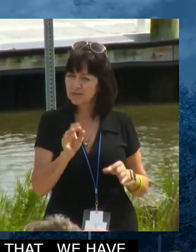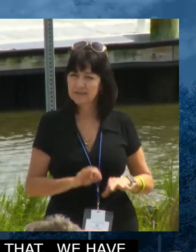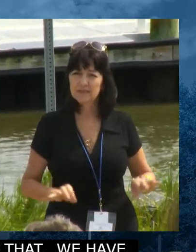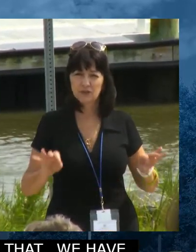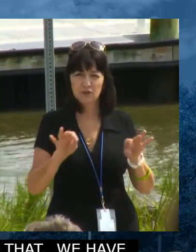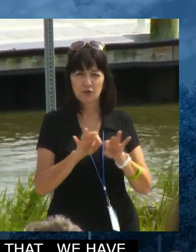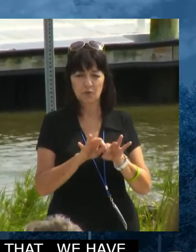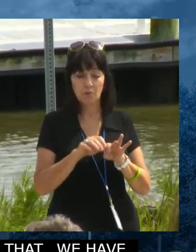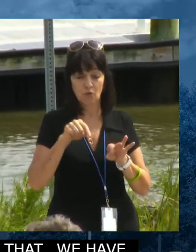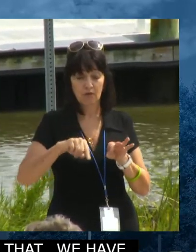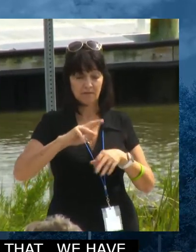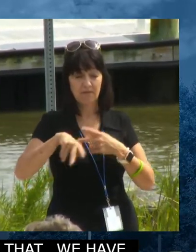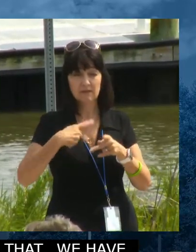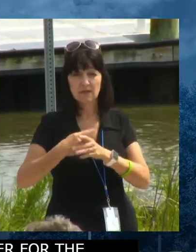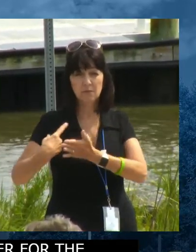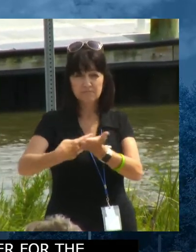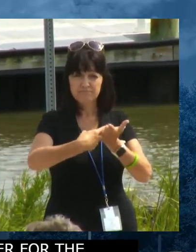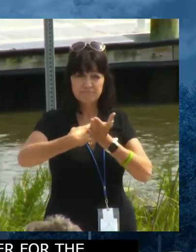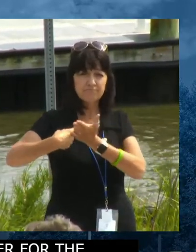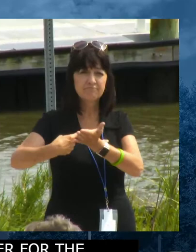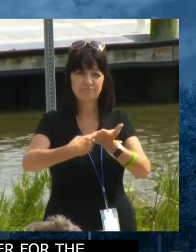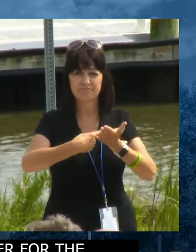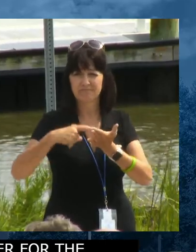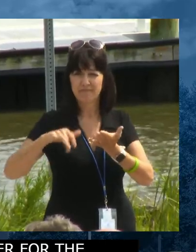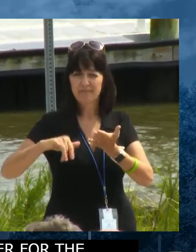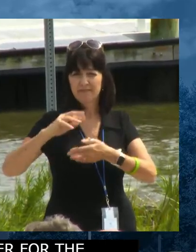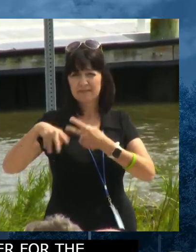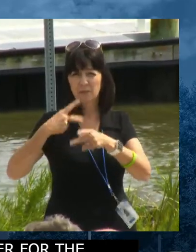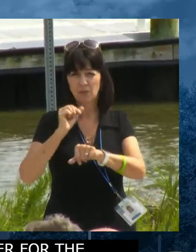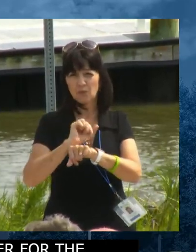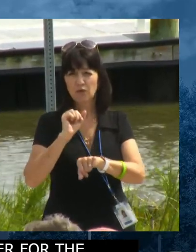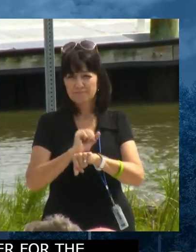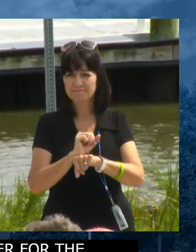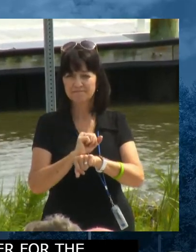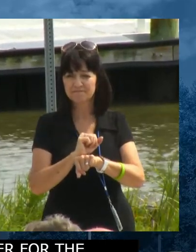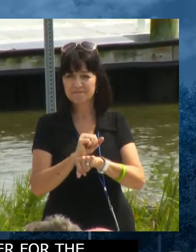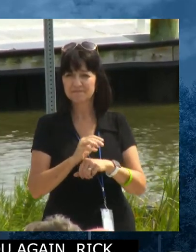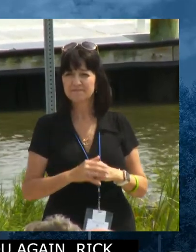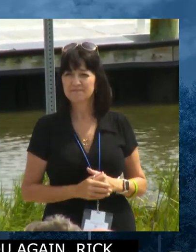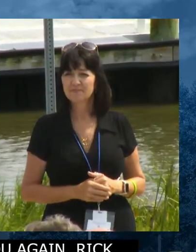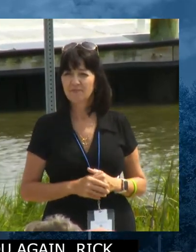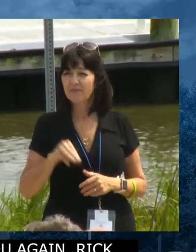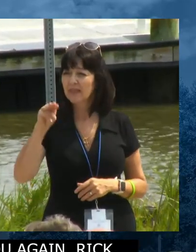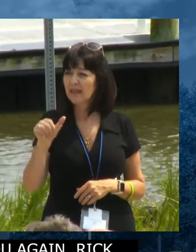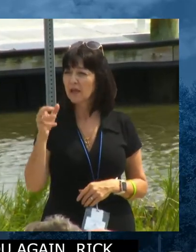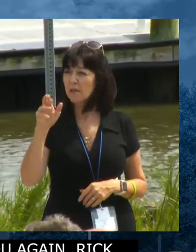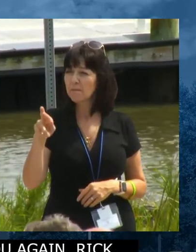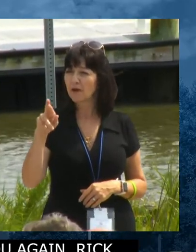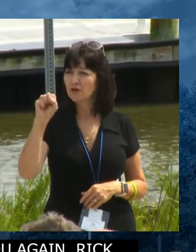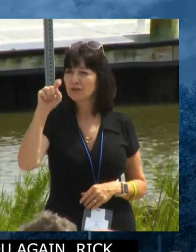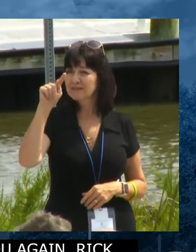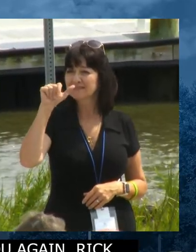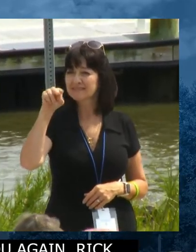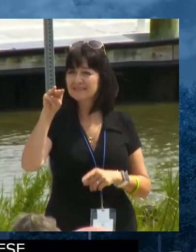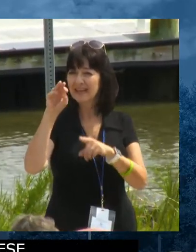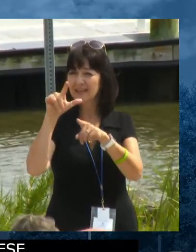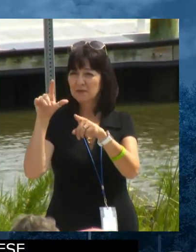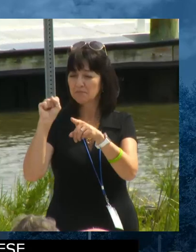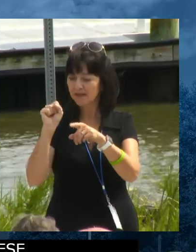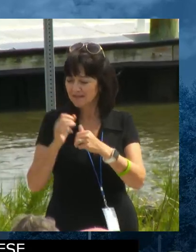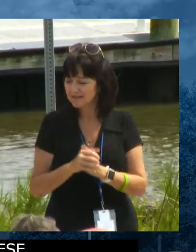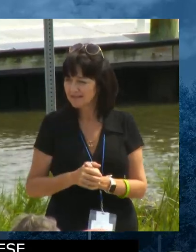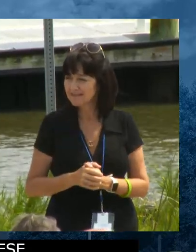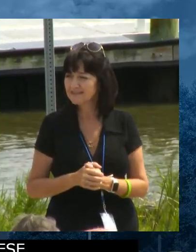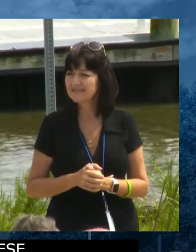all of these conversations. Yeah. We have Mayor Stan Mills. We have